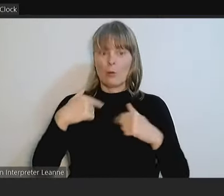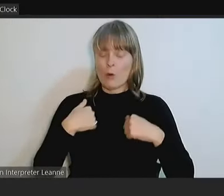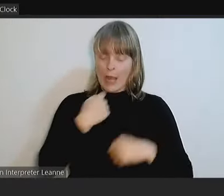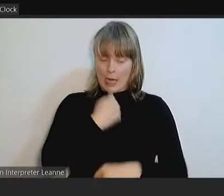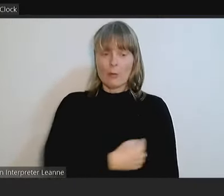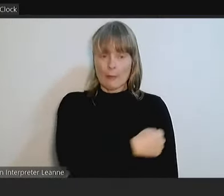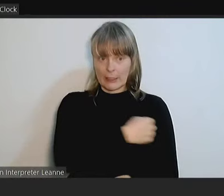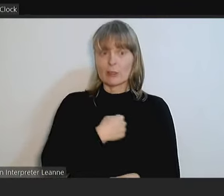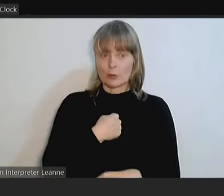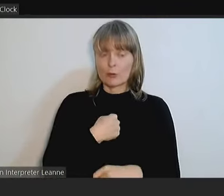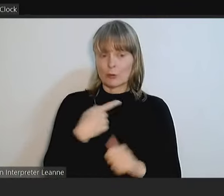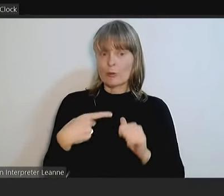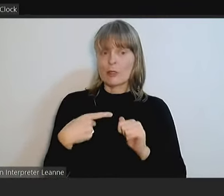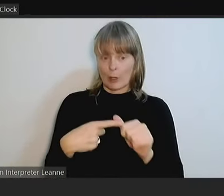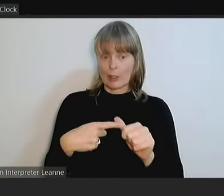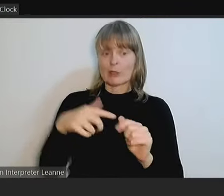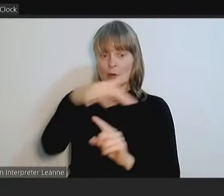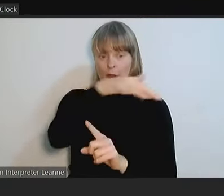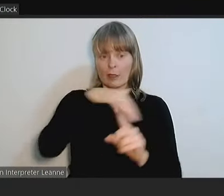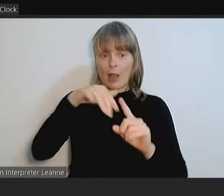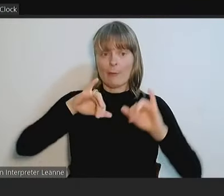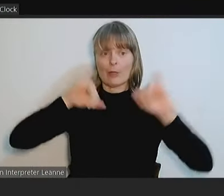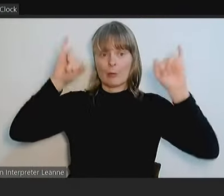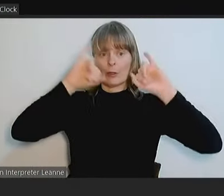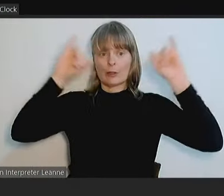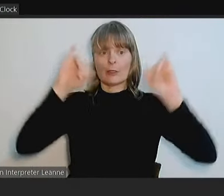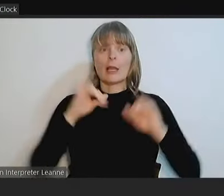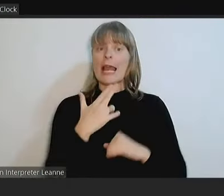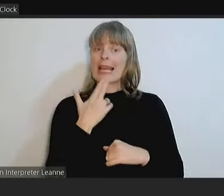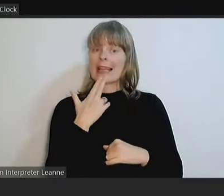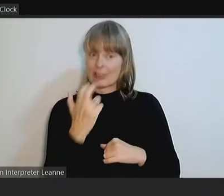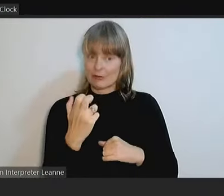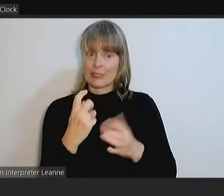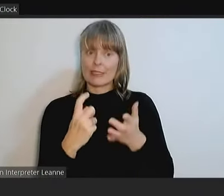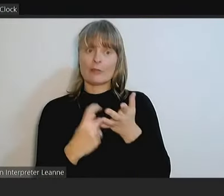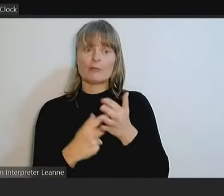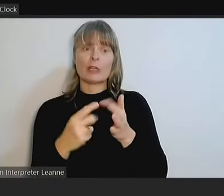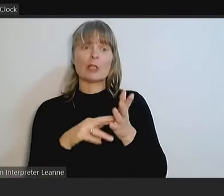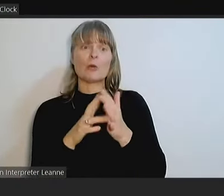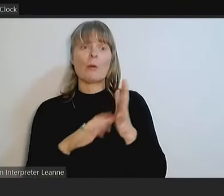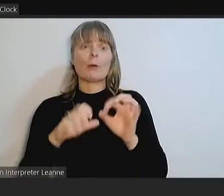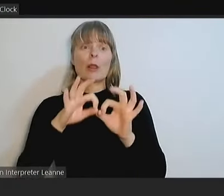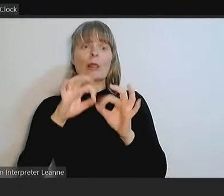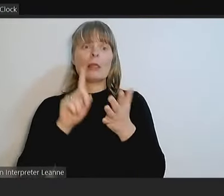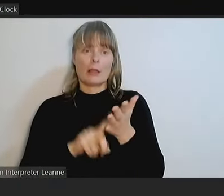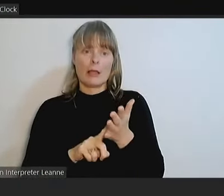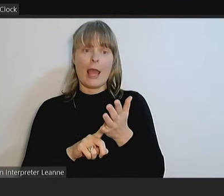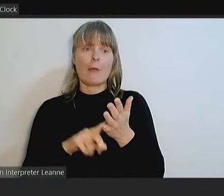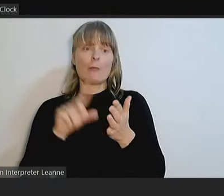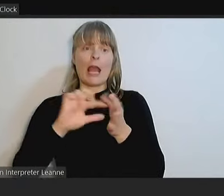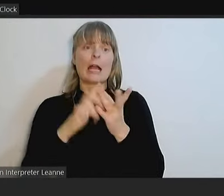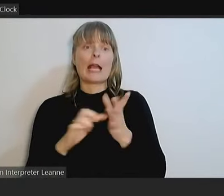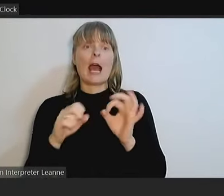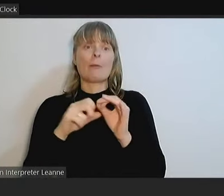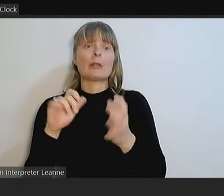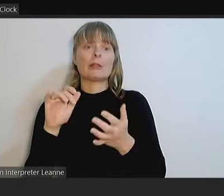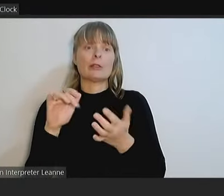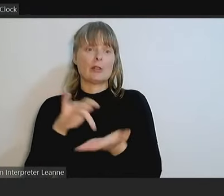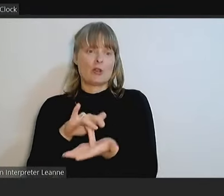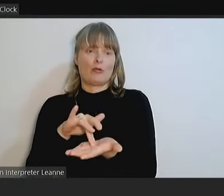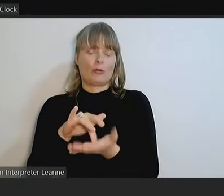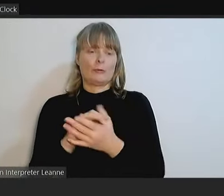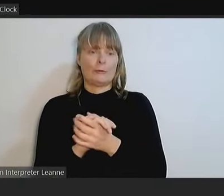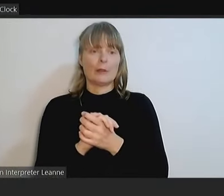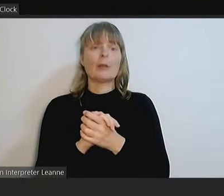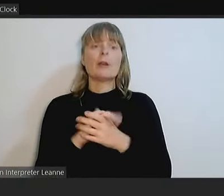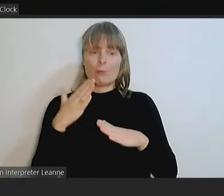electricity we use for our operations is renewable and we are carbon neutral. And Council is working towards a new climate emergency plan